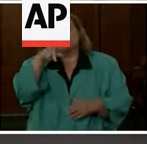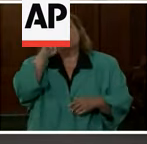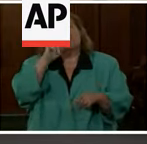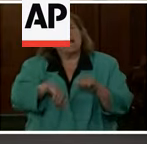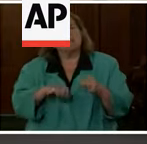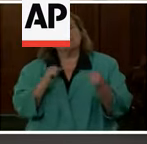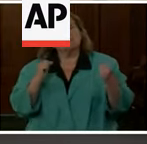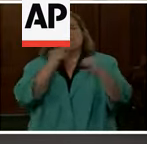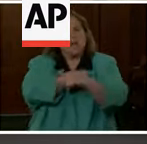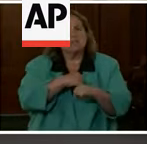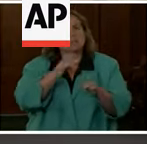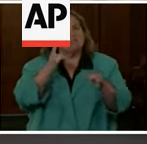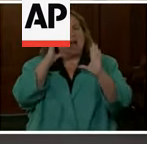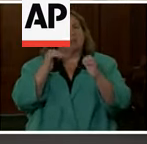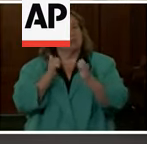violence with violence.